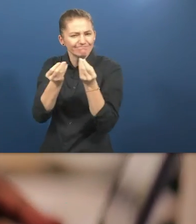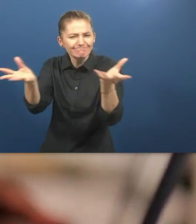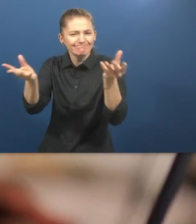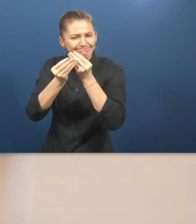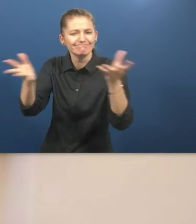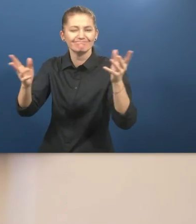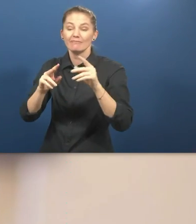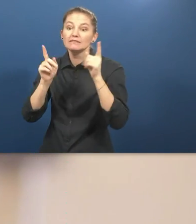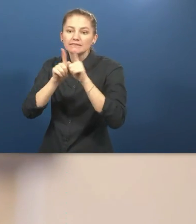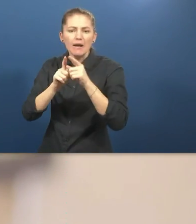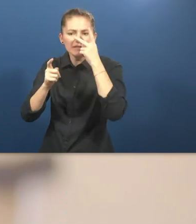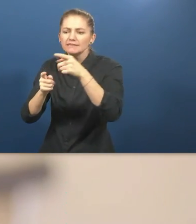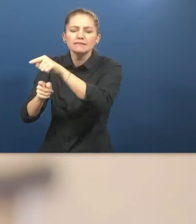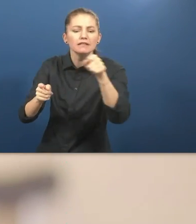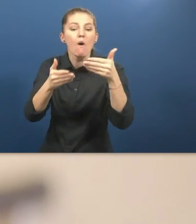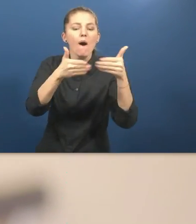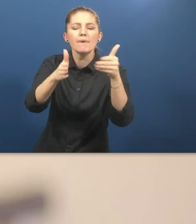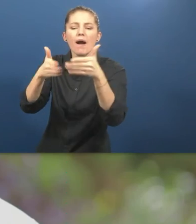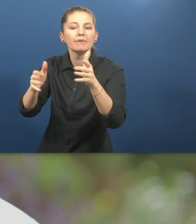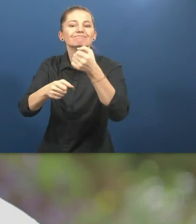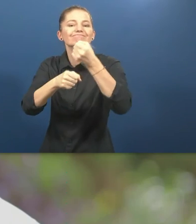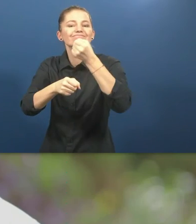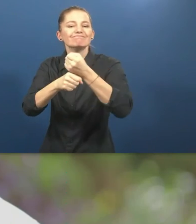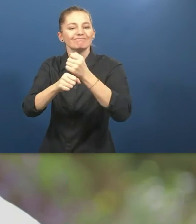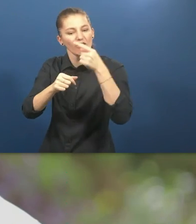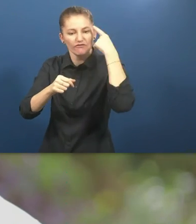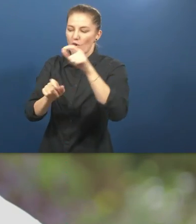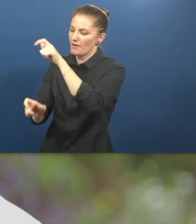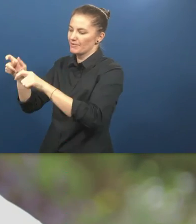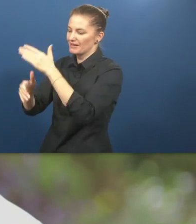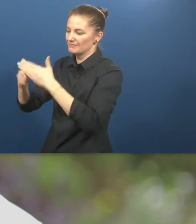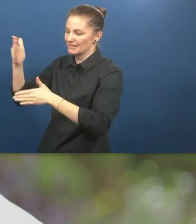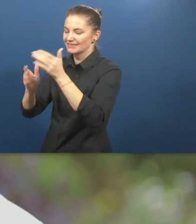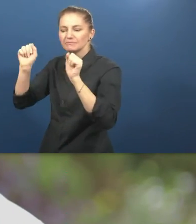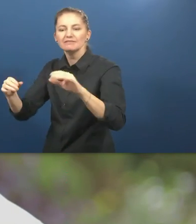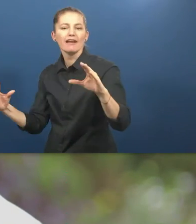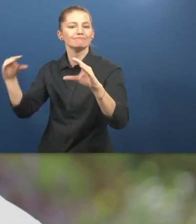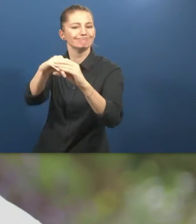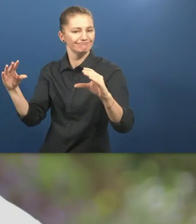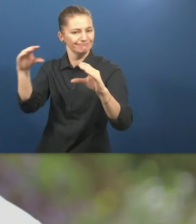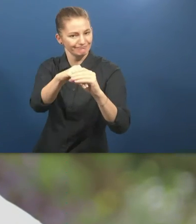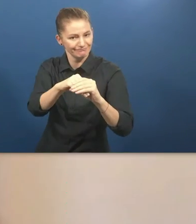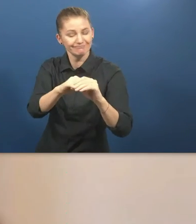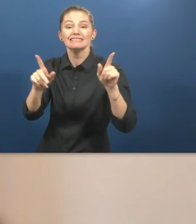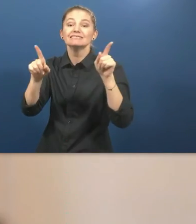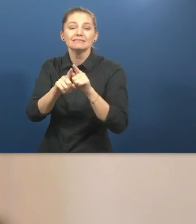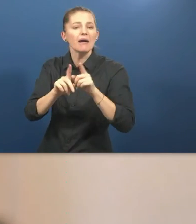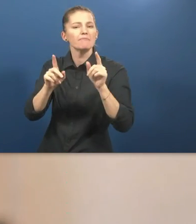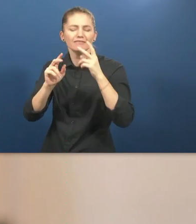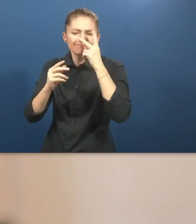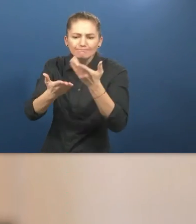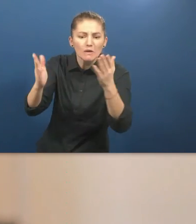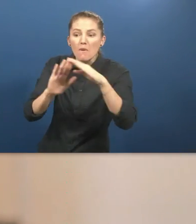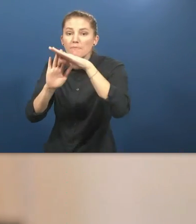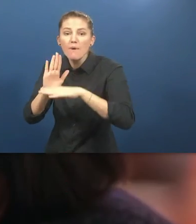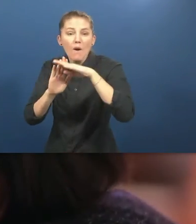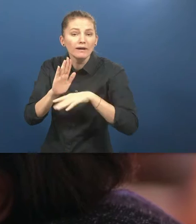and the civil society to open employment opportunities to persons with disabilities, but also ensure their programs,